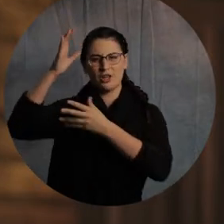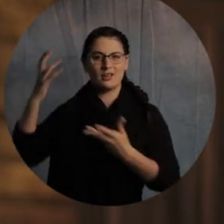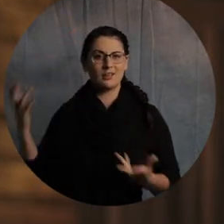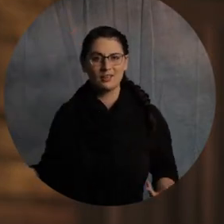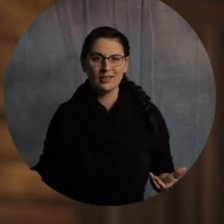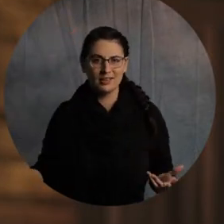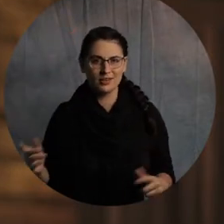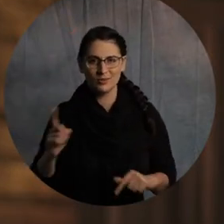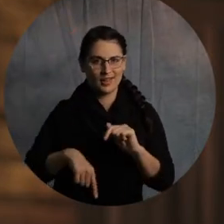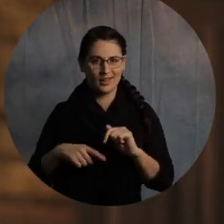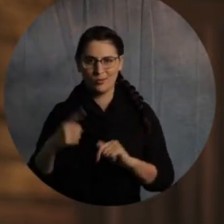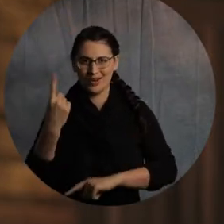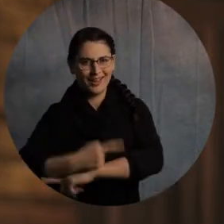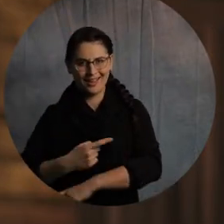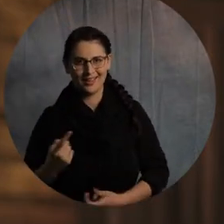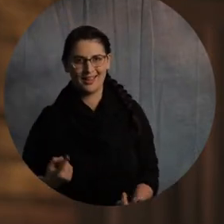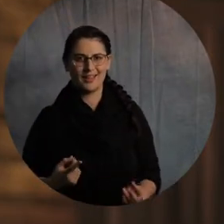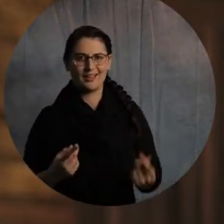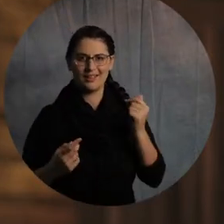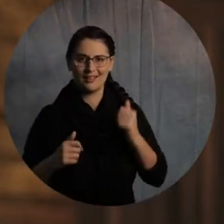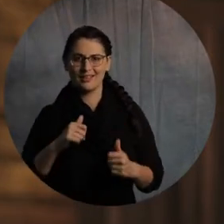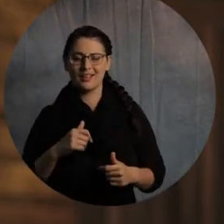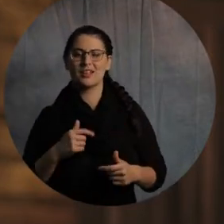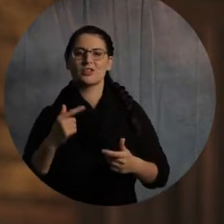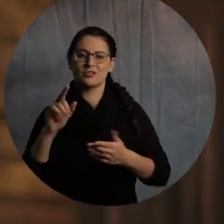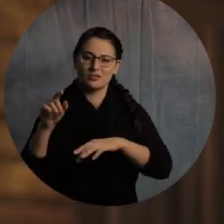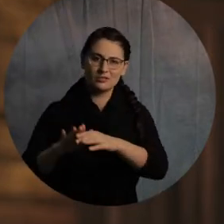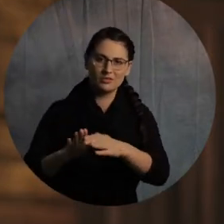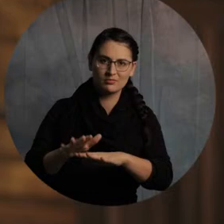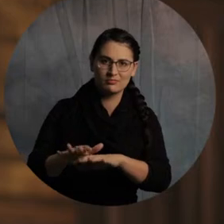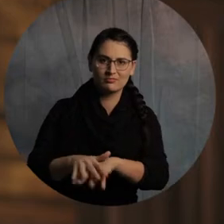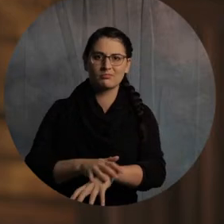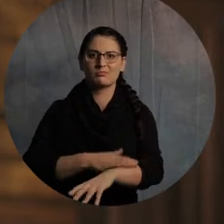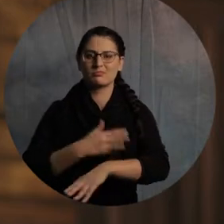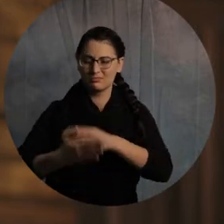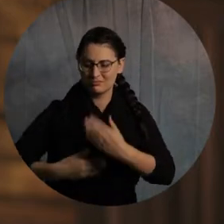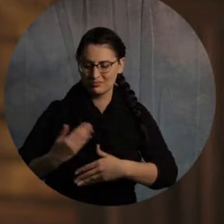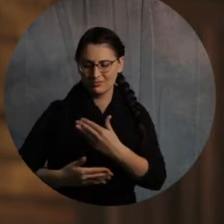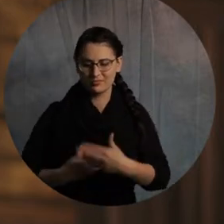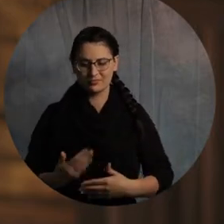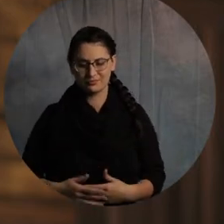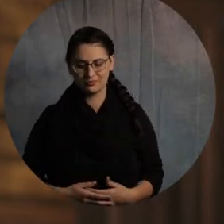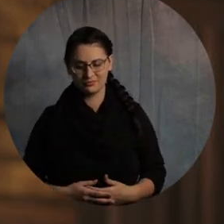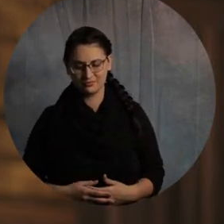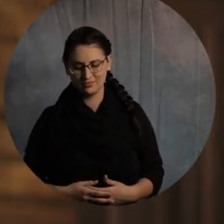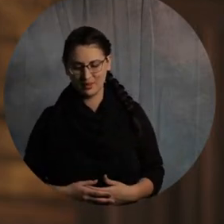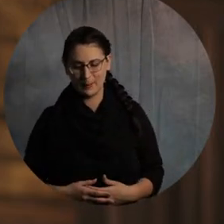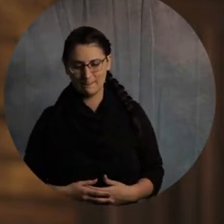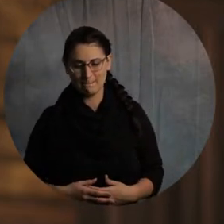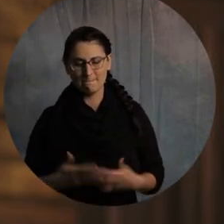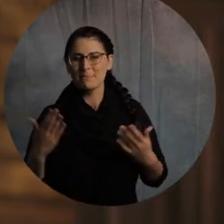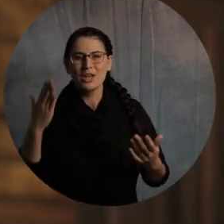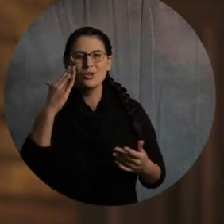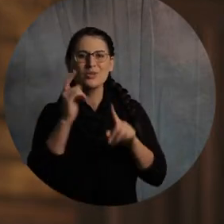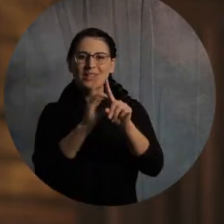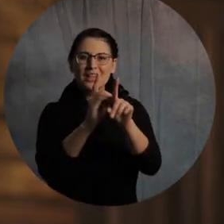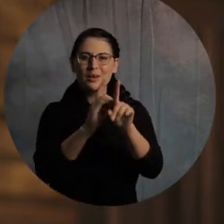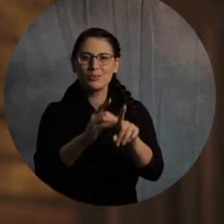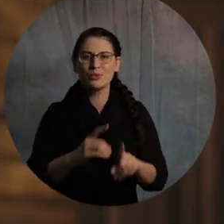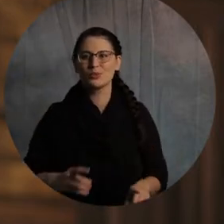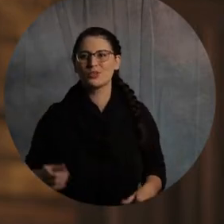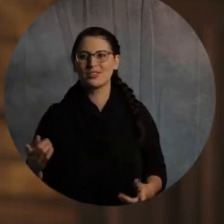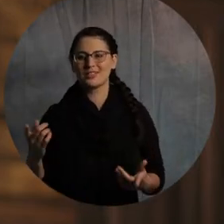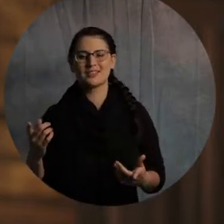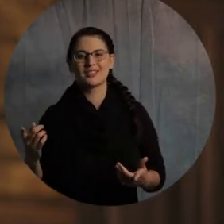alive, they were like, really? I mean, Thomas, let me see if it's you. I mean, so I'm saying, these guys were actually with Jesus for three years. And as pastors, we